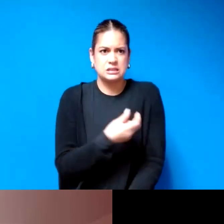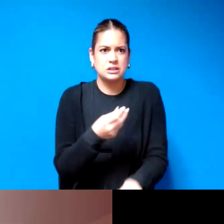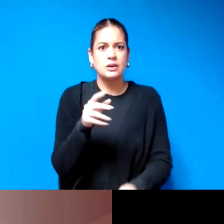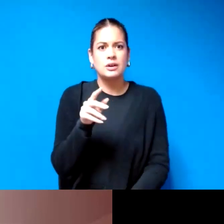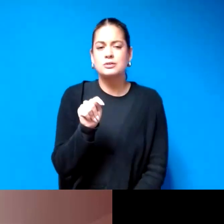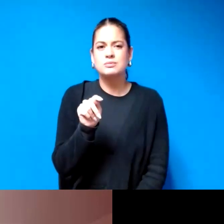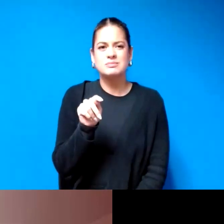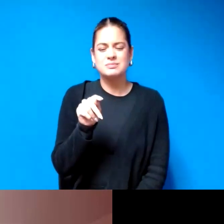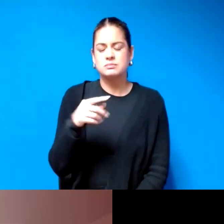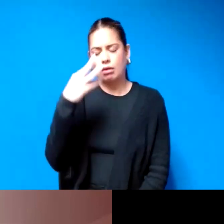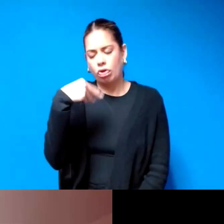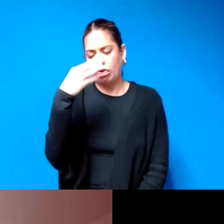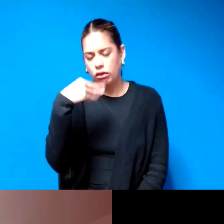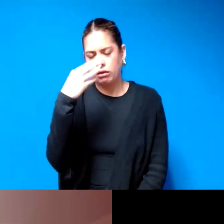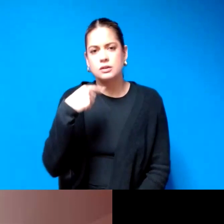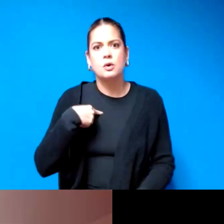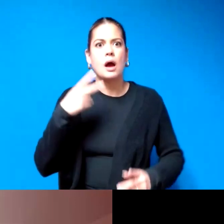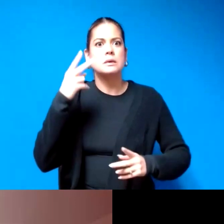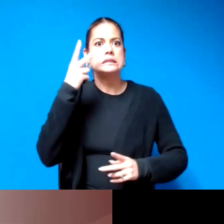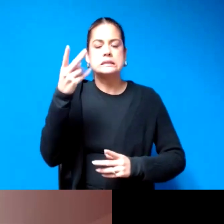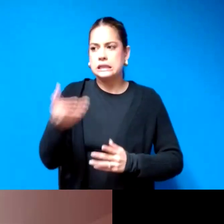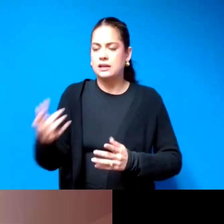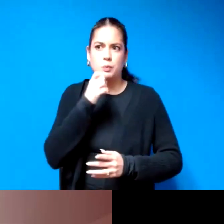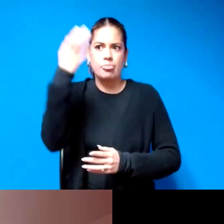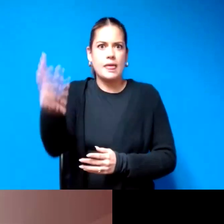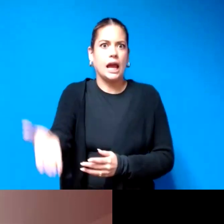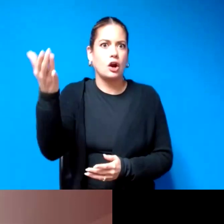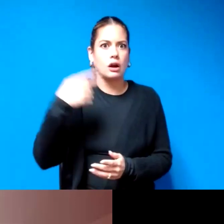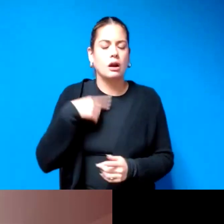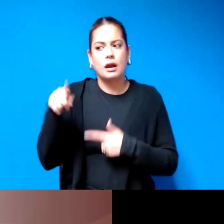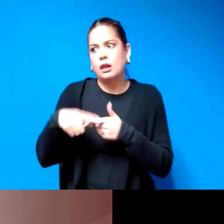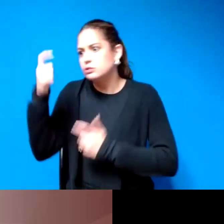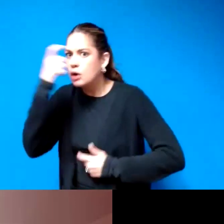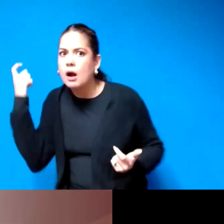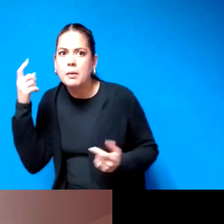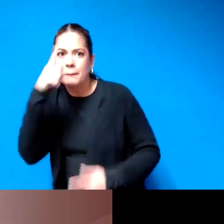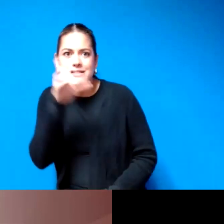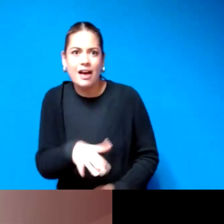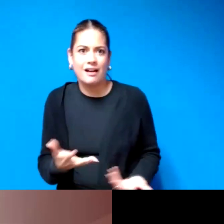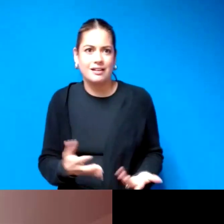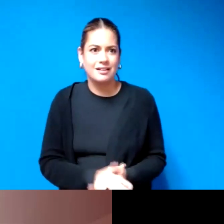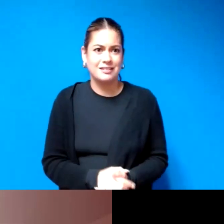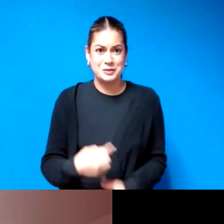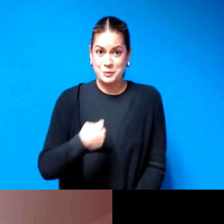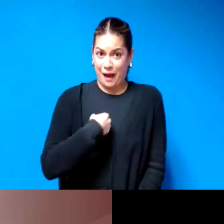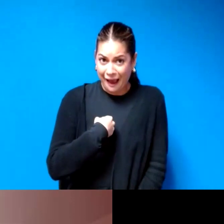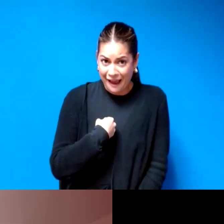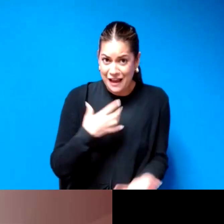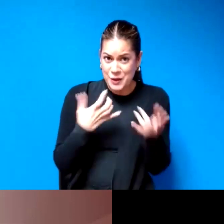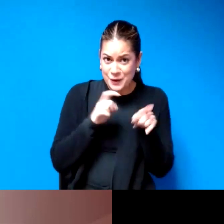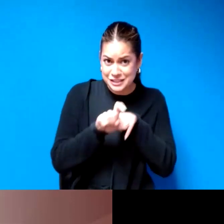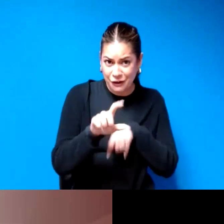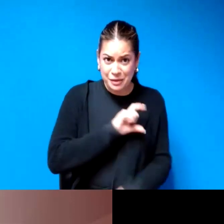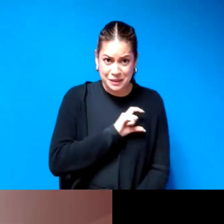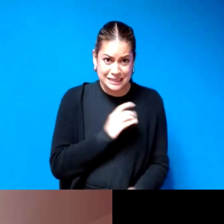tranquilizer which called me caused me to hallucinate and then be traumatized by hallucinations do i ever want to call the